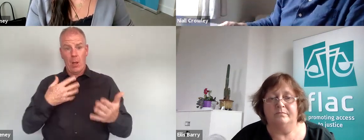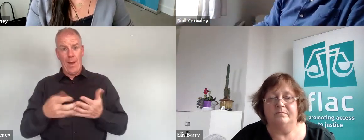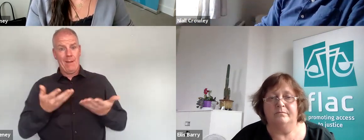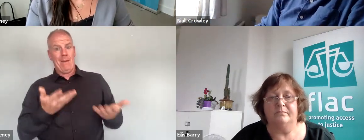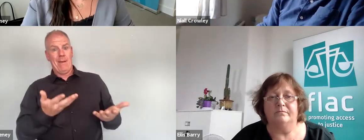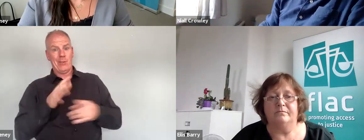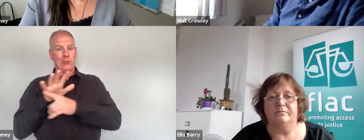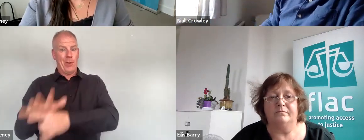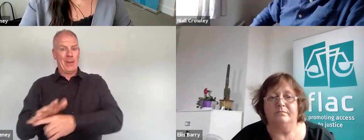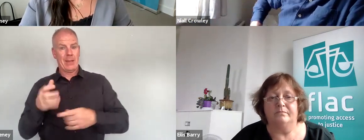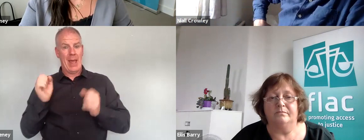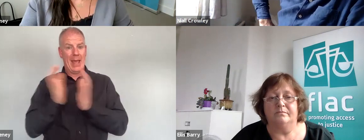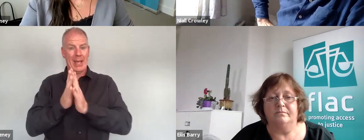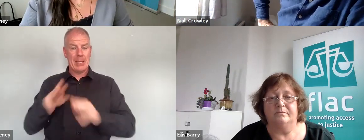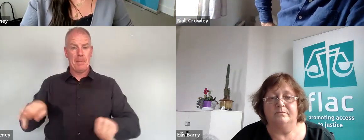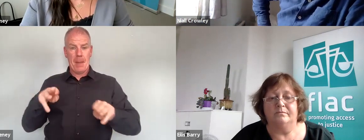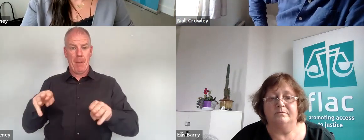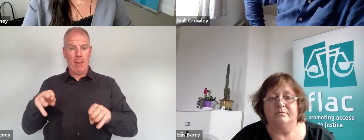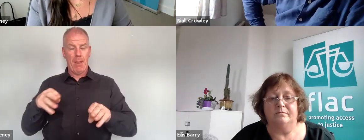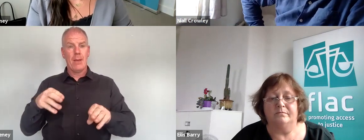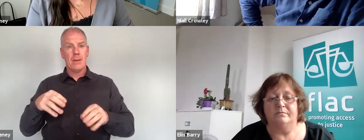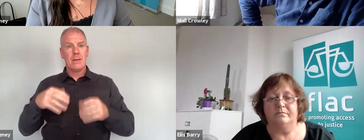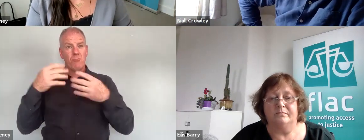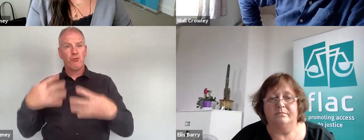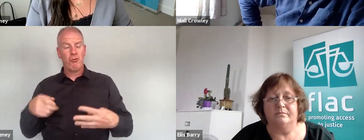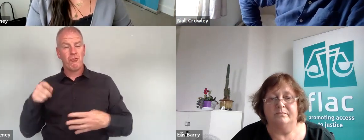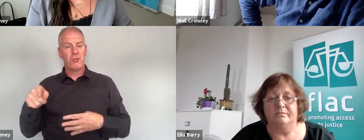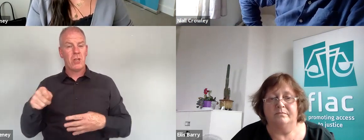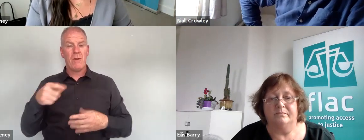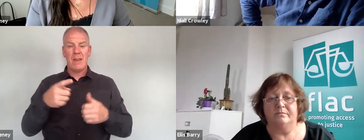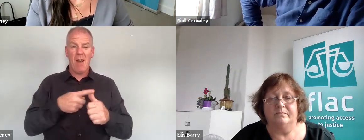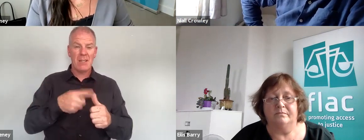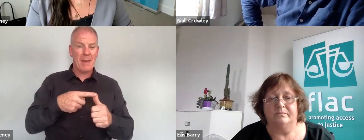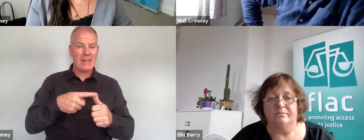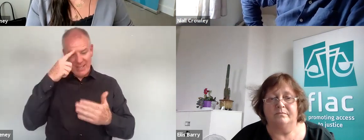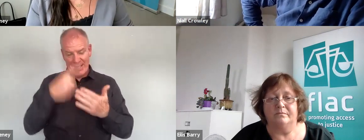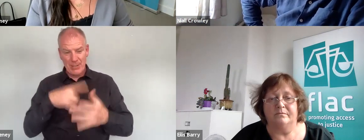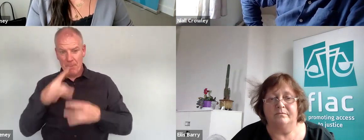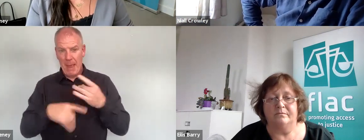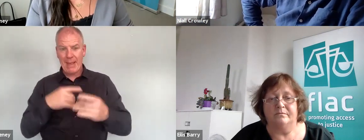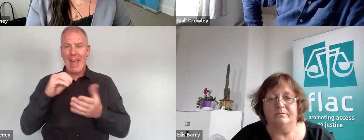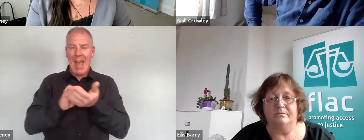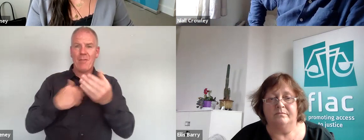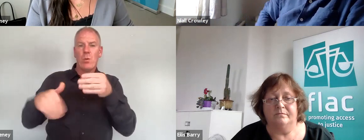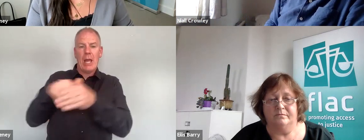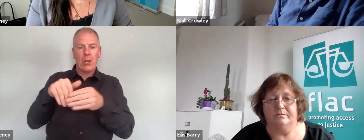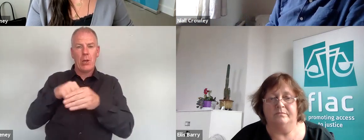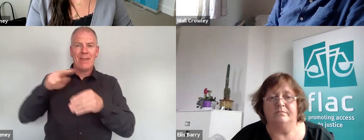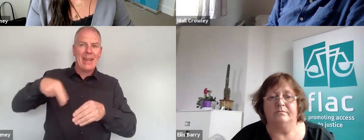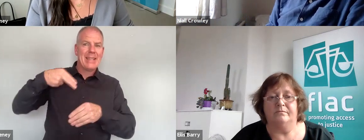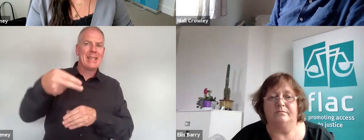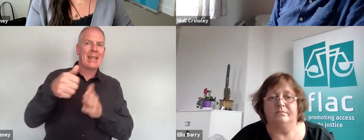discriminates and that is going to be a feature so algorithms machine learning automated decision making have to be catered for within the next